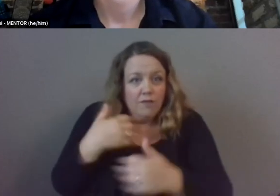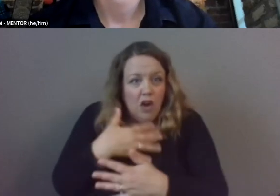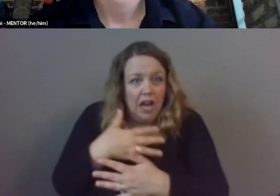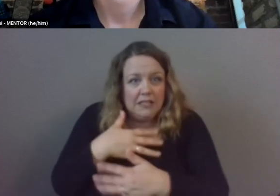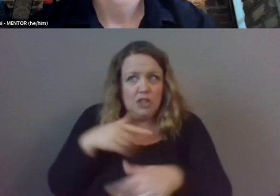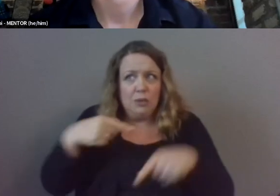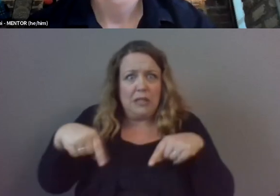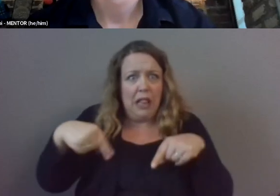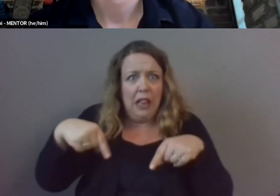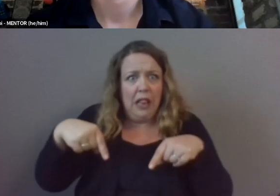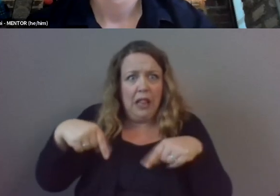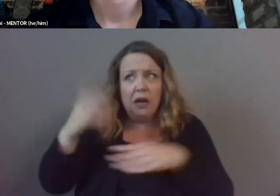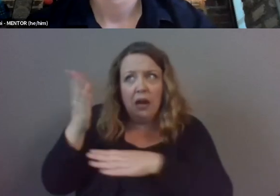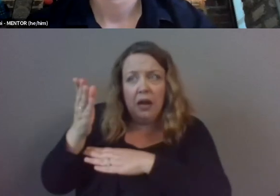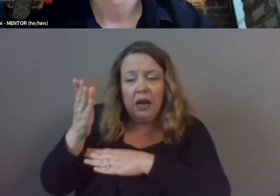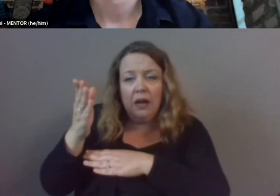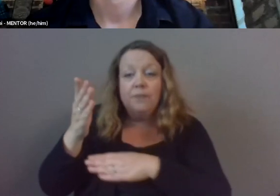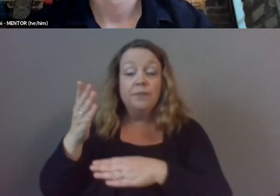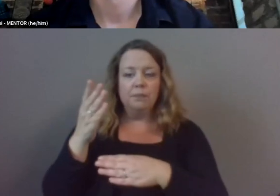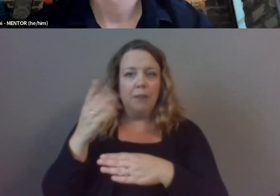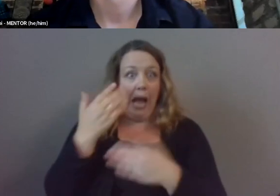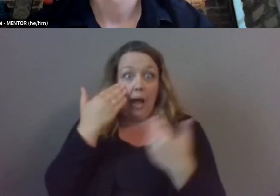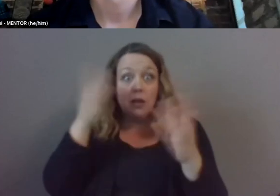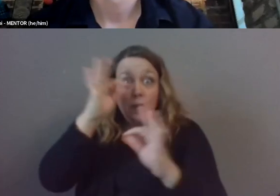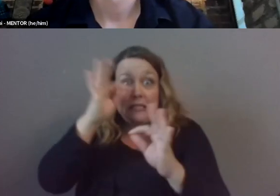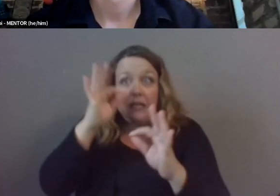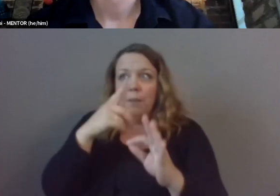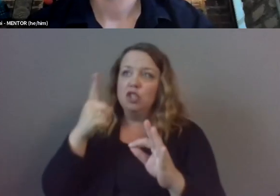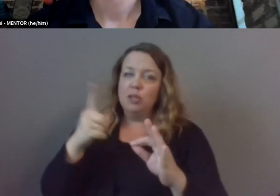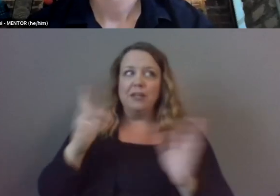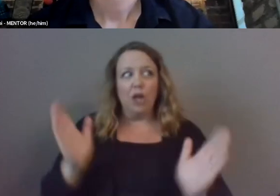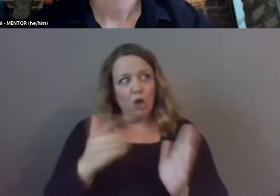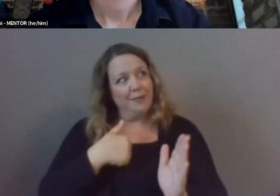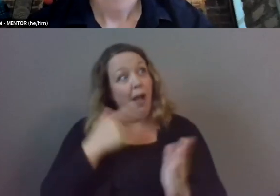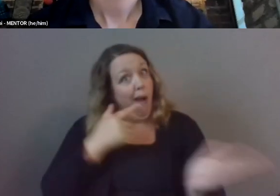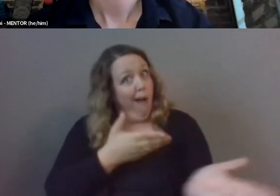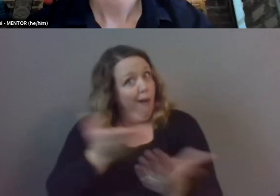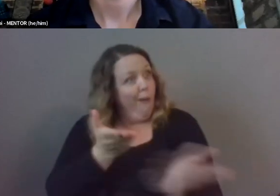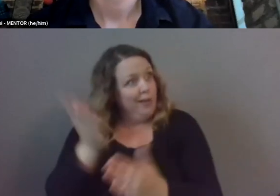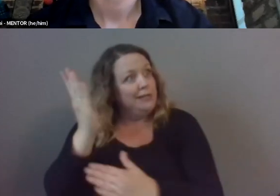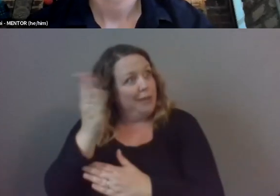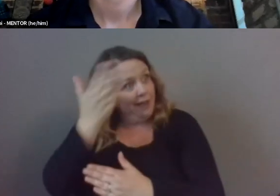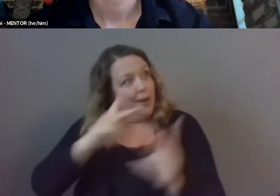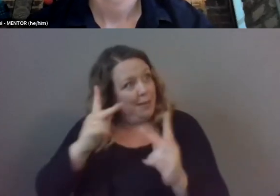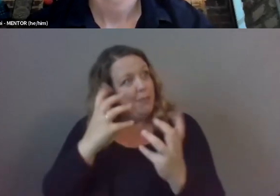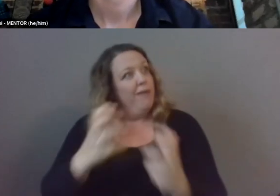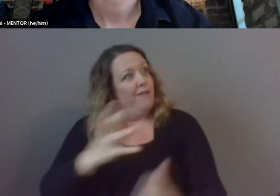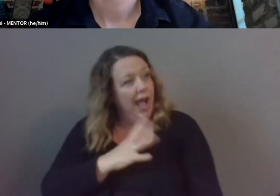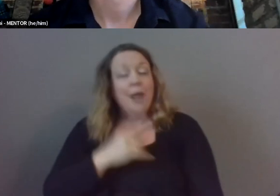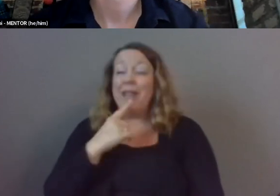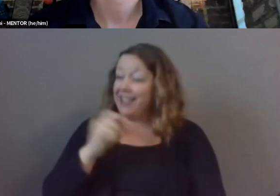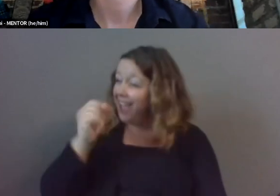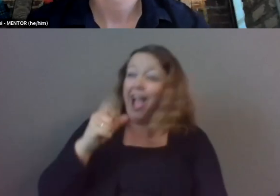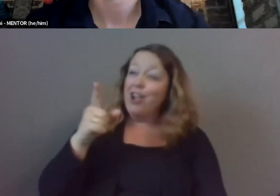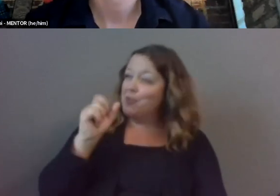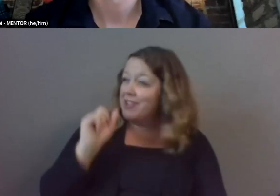always like push me to like speak in front of people so i was there like comfortable speaking in front of people i was like you got this you know